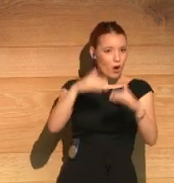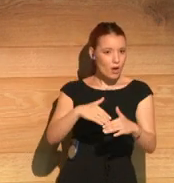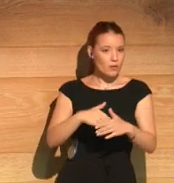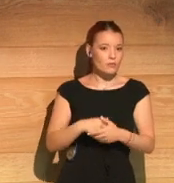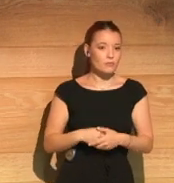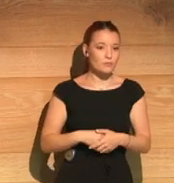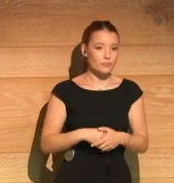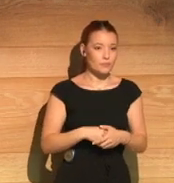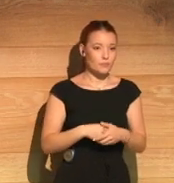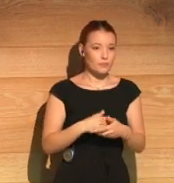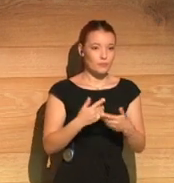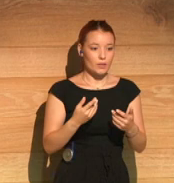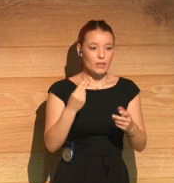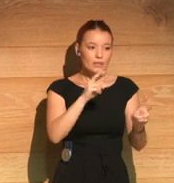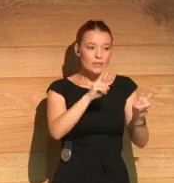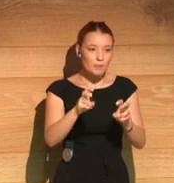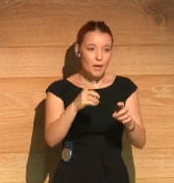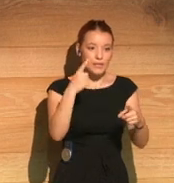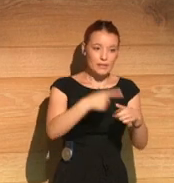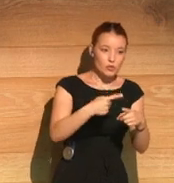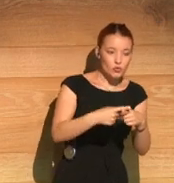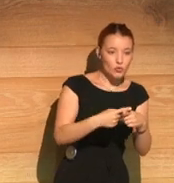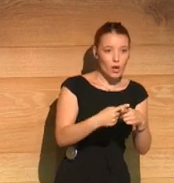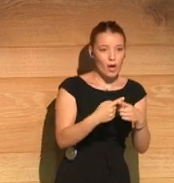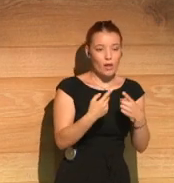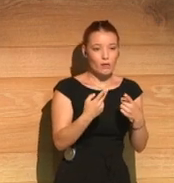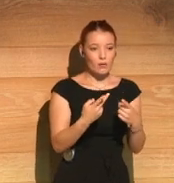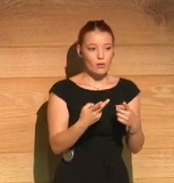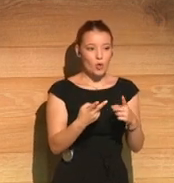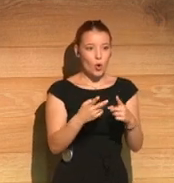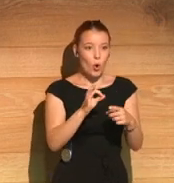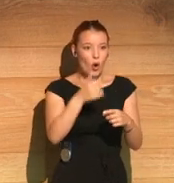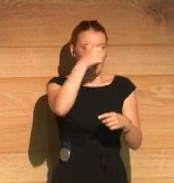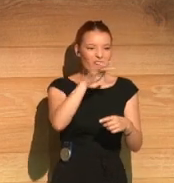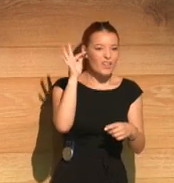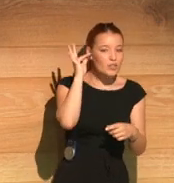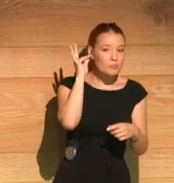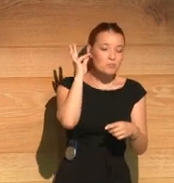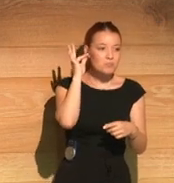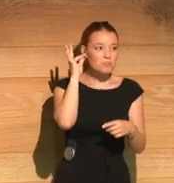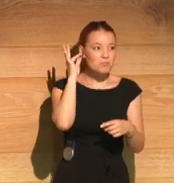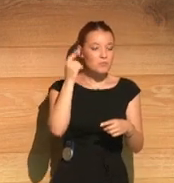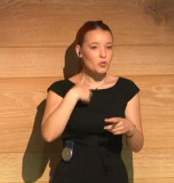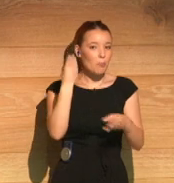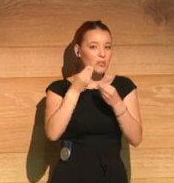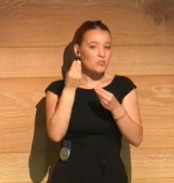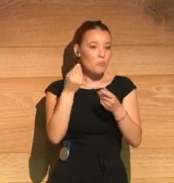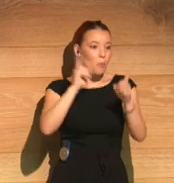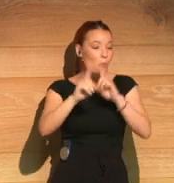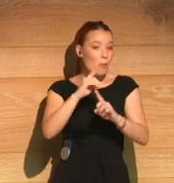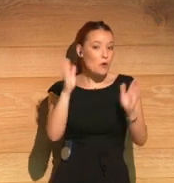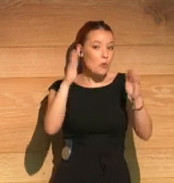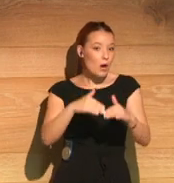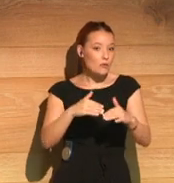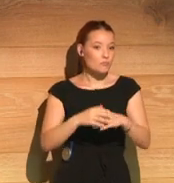colour or gender or anything. You know, they simply wouldn't put up with it. And from